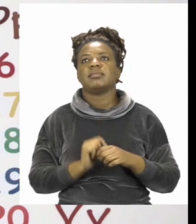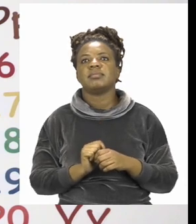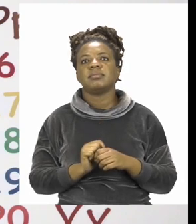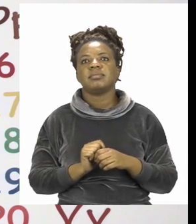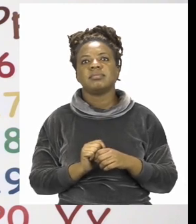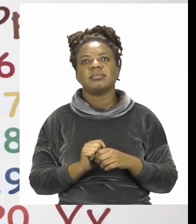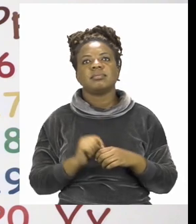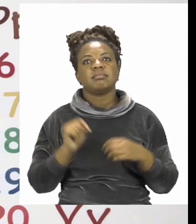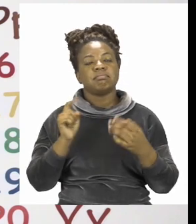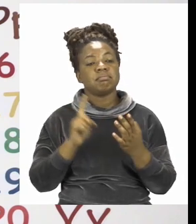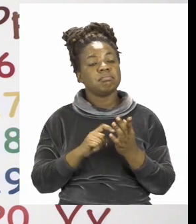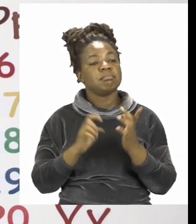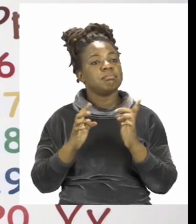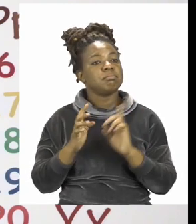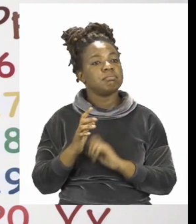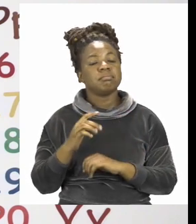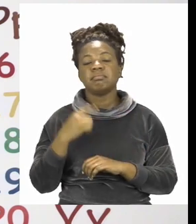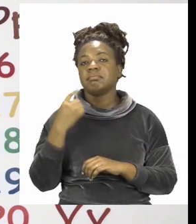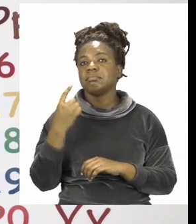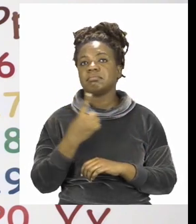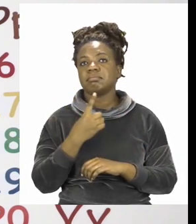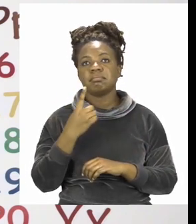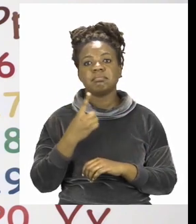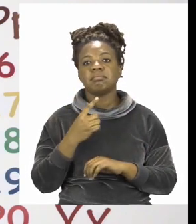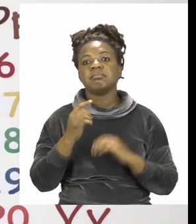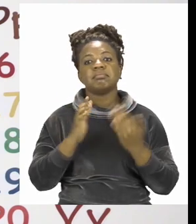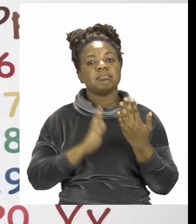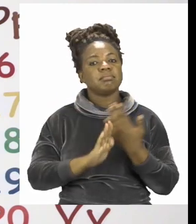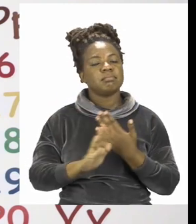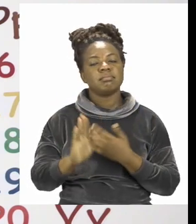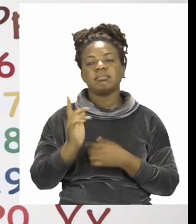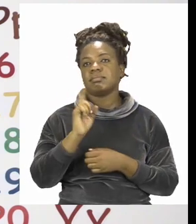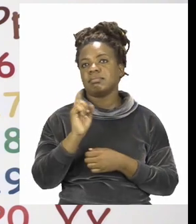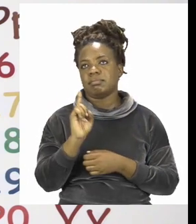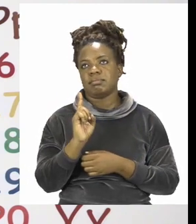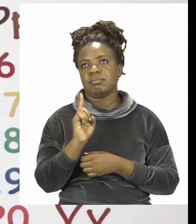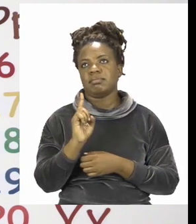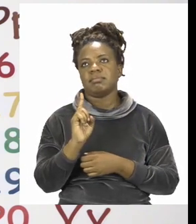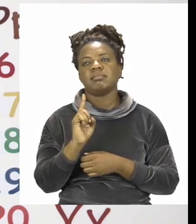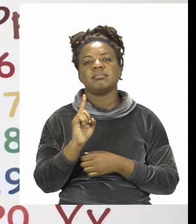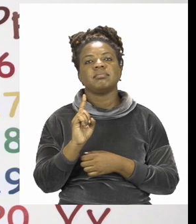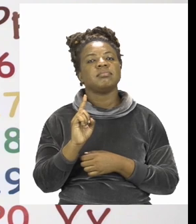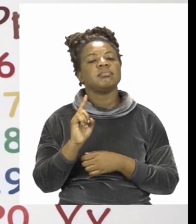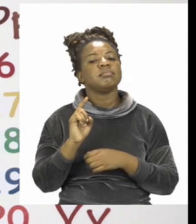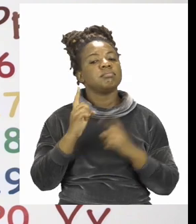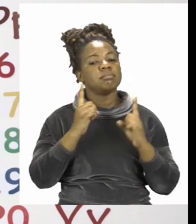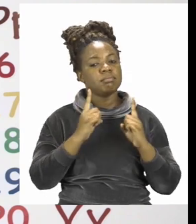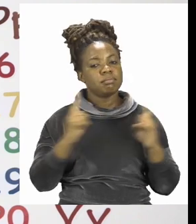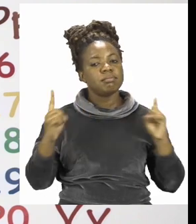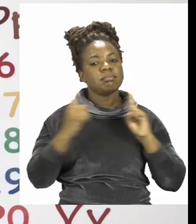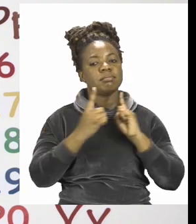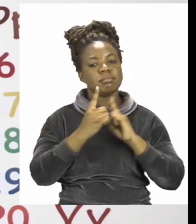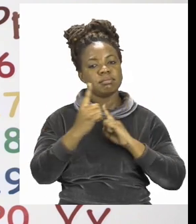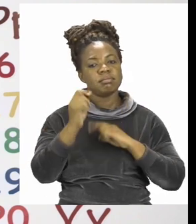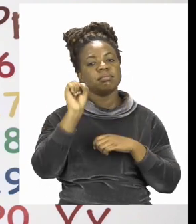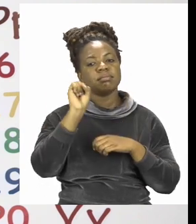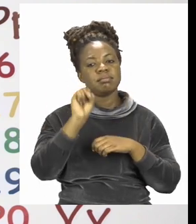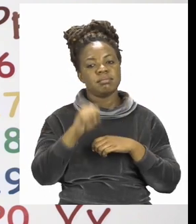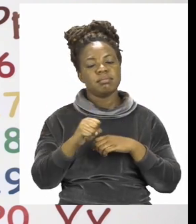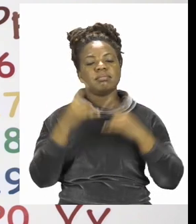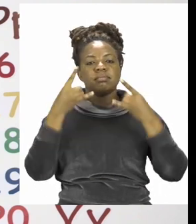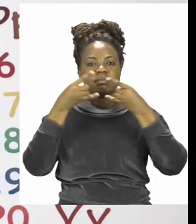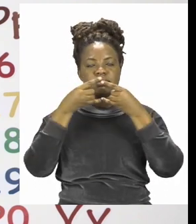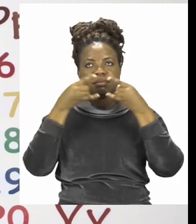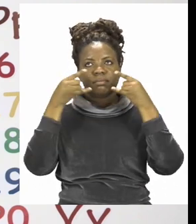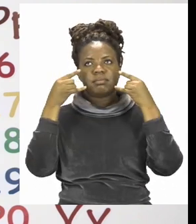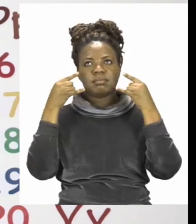sanitizing is not the only way we can stay safe. We can practice good social distancing and wear our masks when